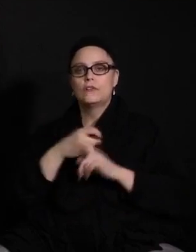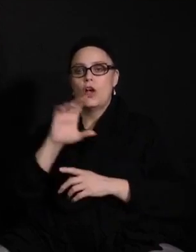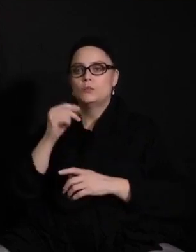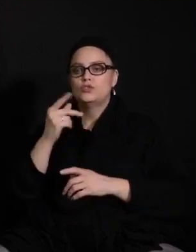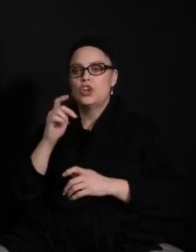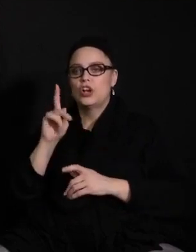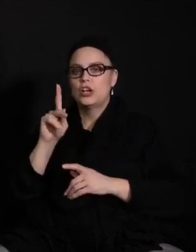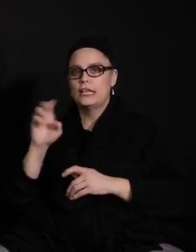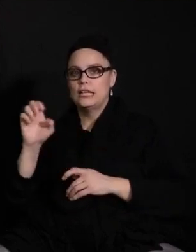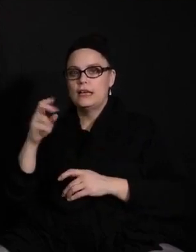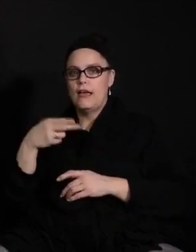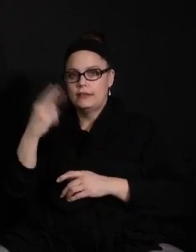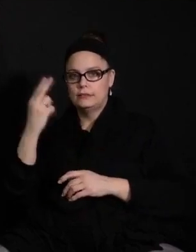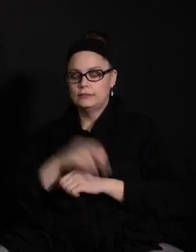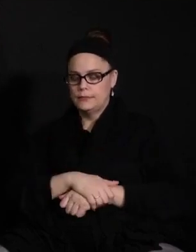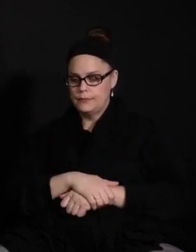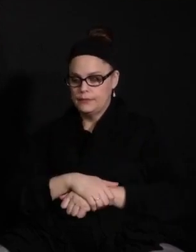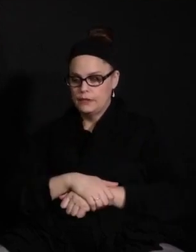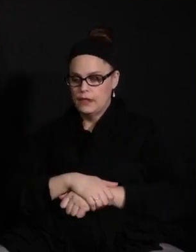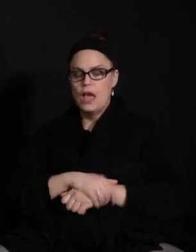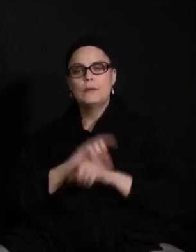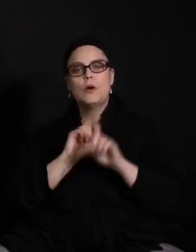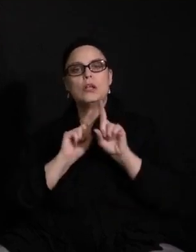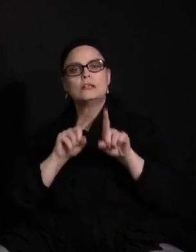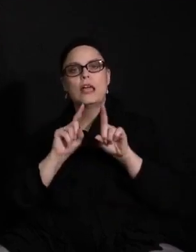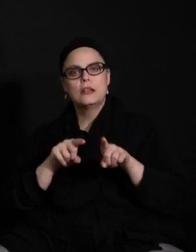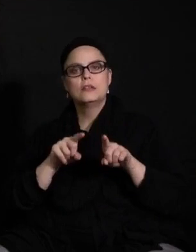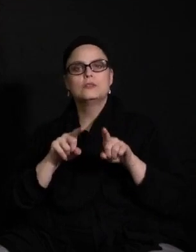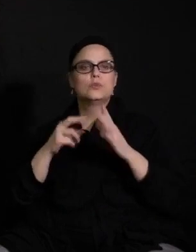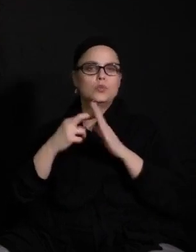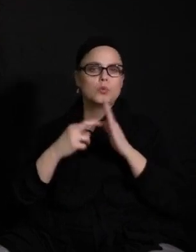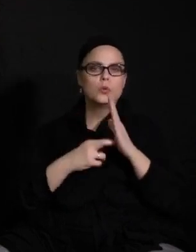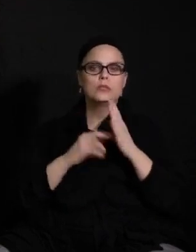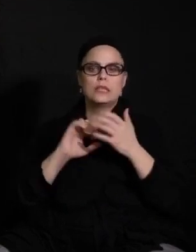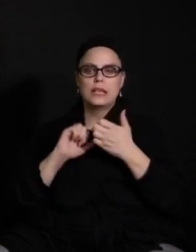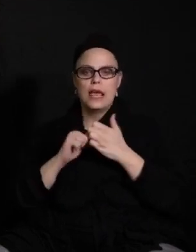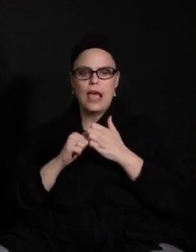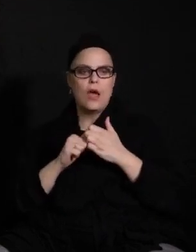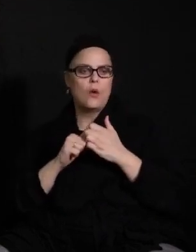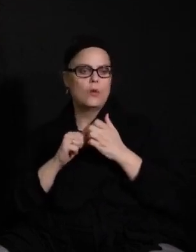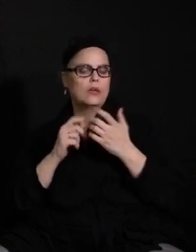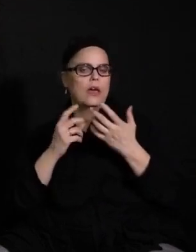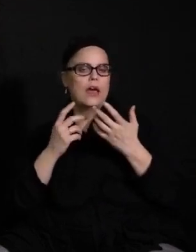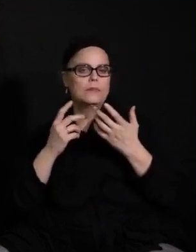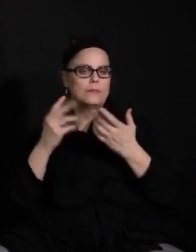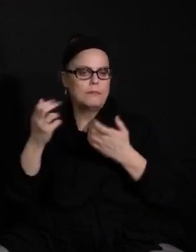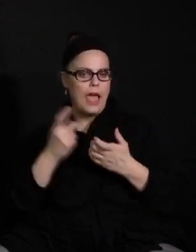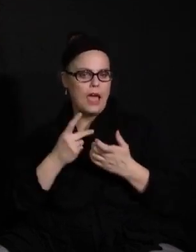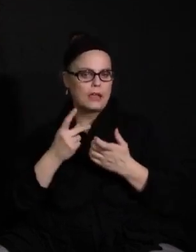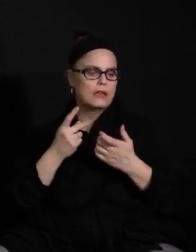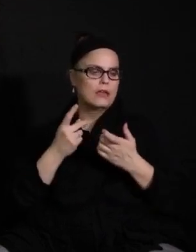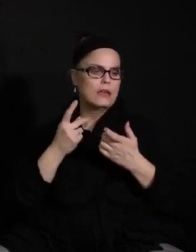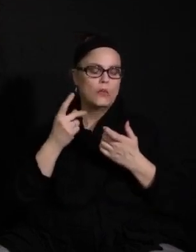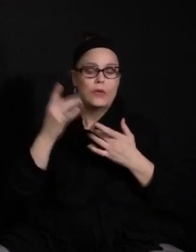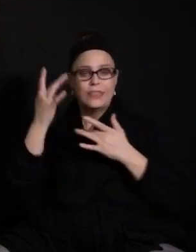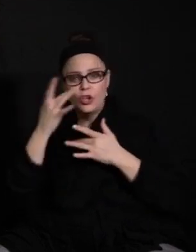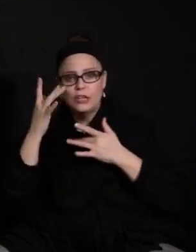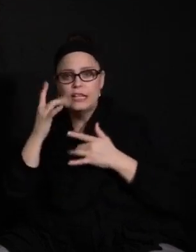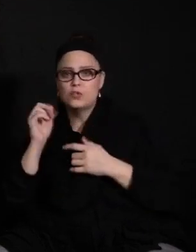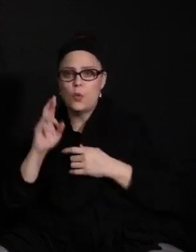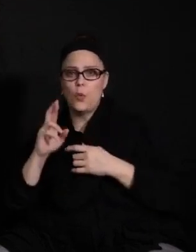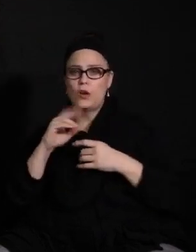has questions about COVID protocols around attendance, the process for students to return following illness possibly or related to COVID-19,